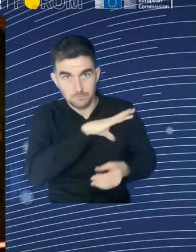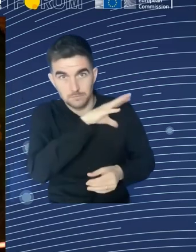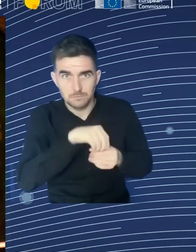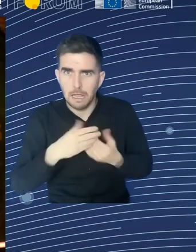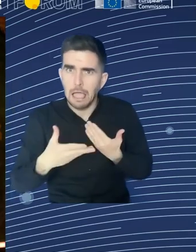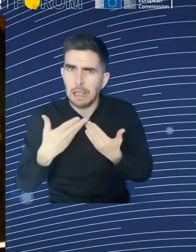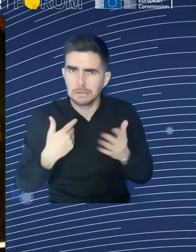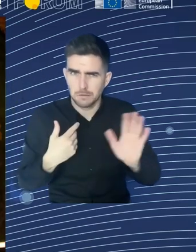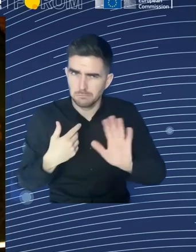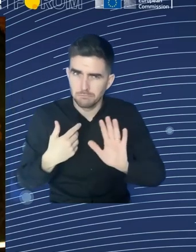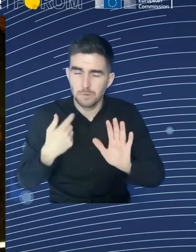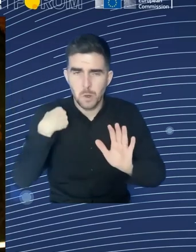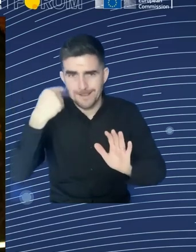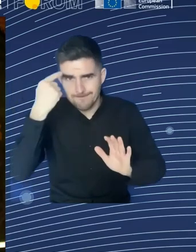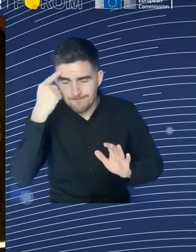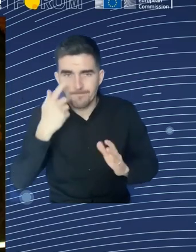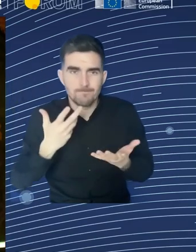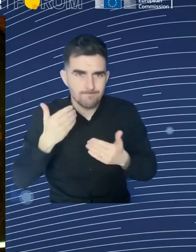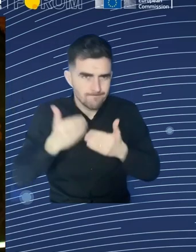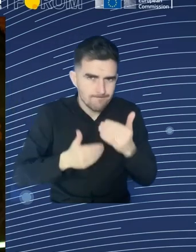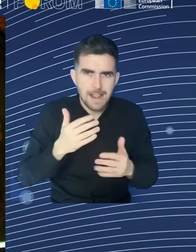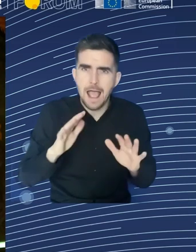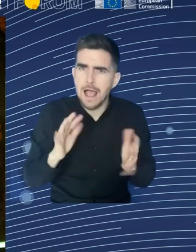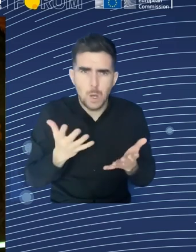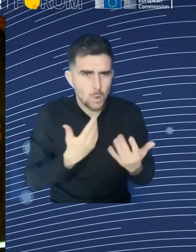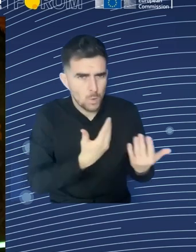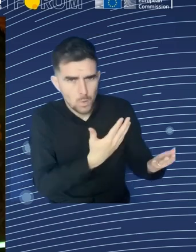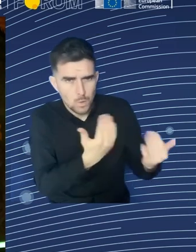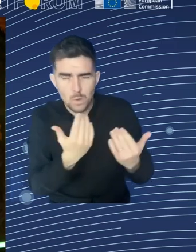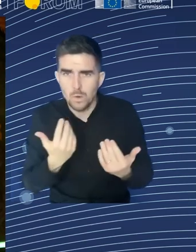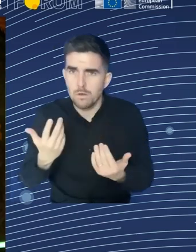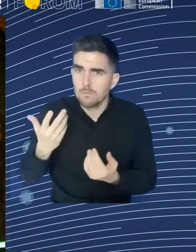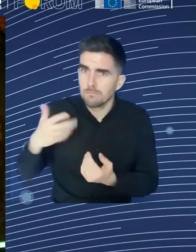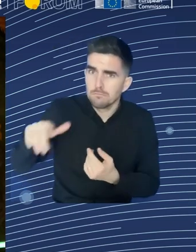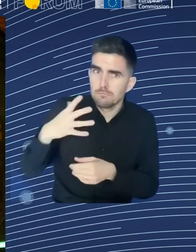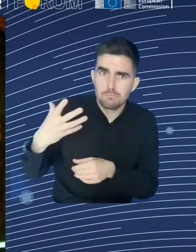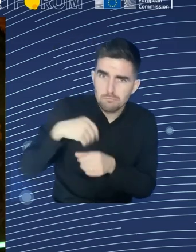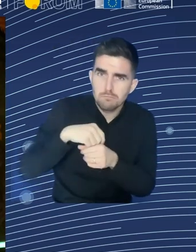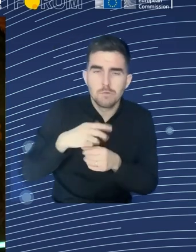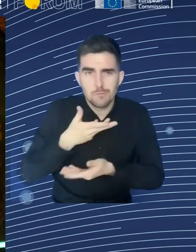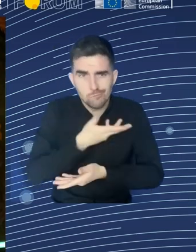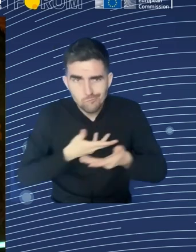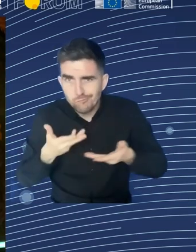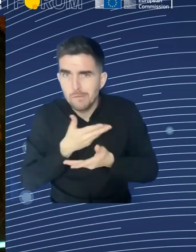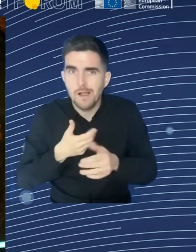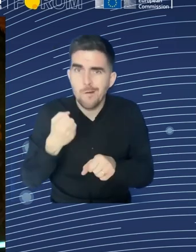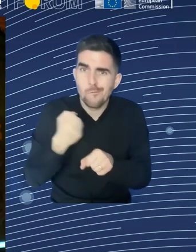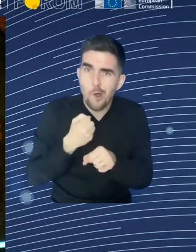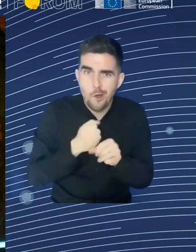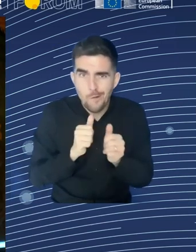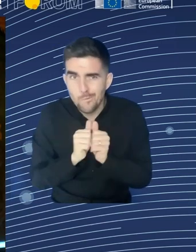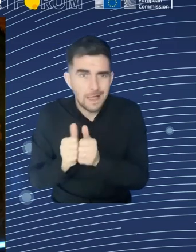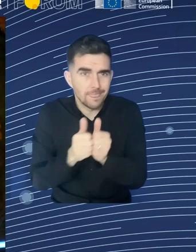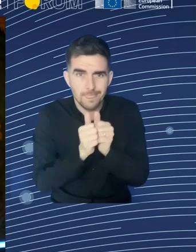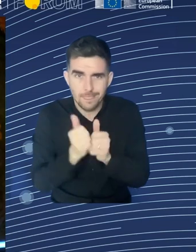the Regions, had an opinion on the European Bureau of Social Rights, which we have drafted recently. And through